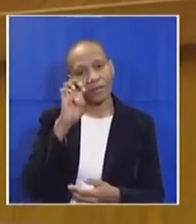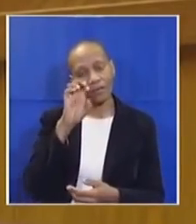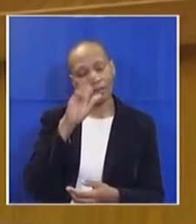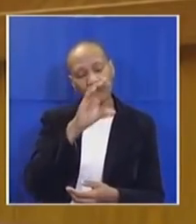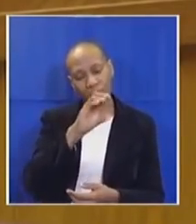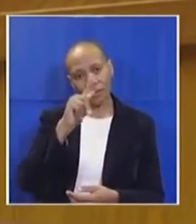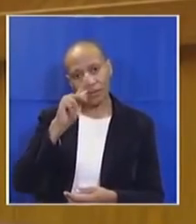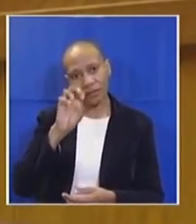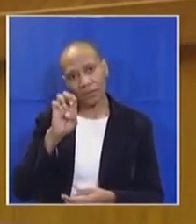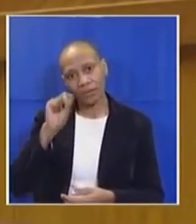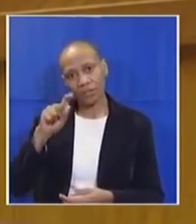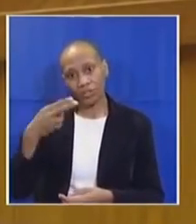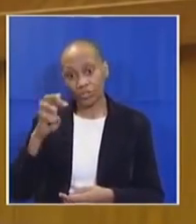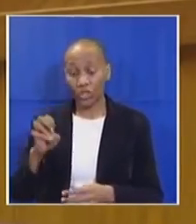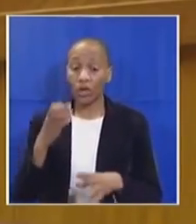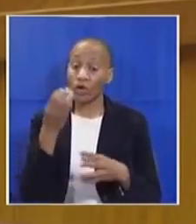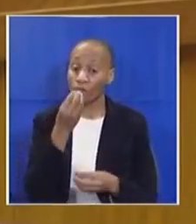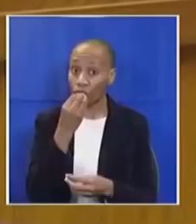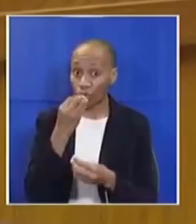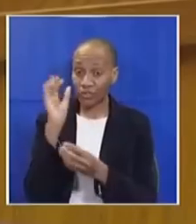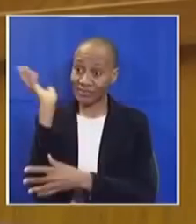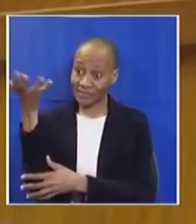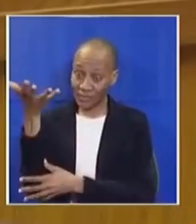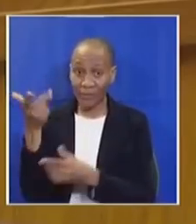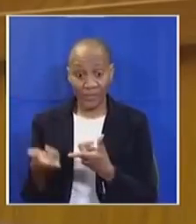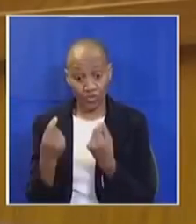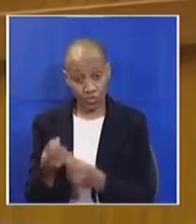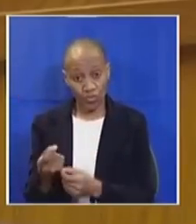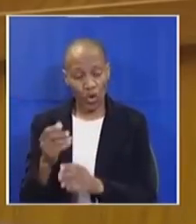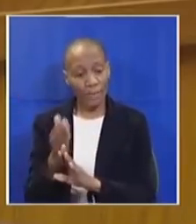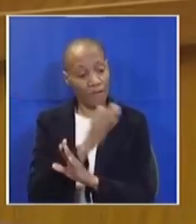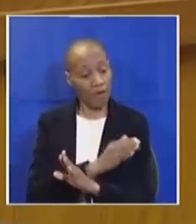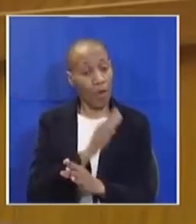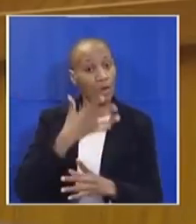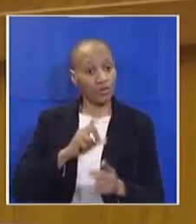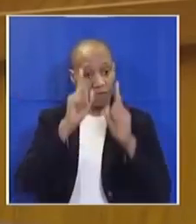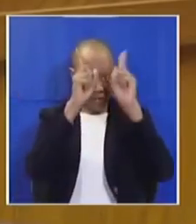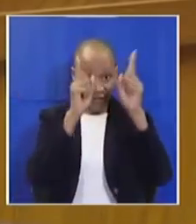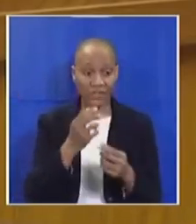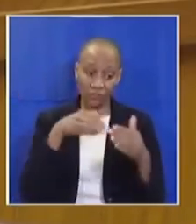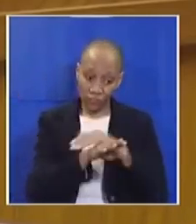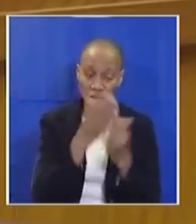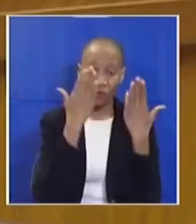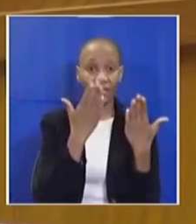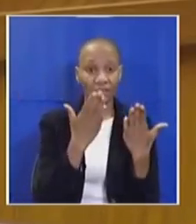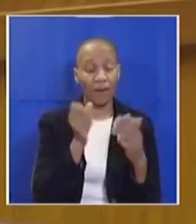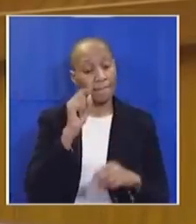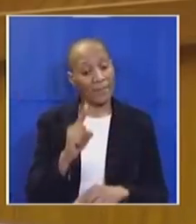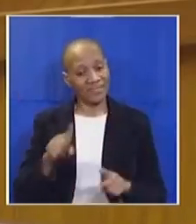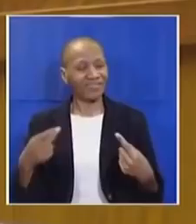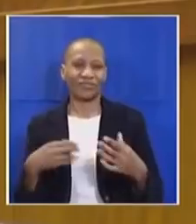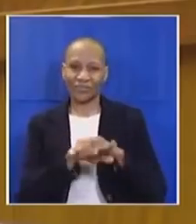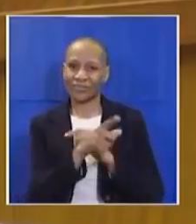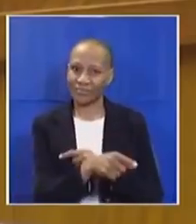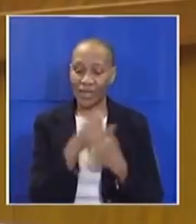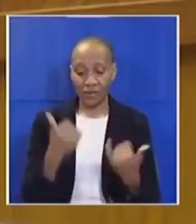student at Footprint Media Academy, who did not have funds to study journalism at Verst University, today sits at Lyokot prison serving